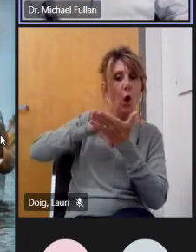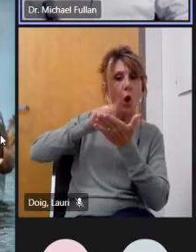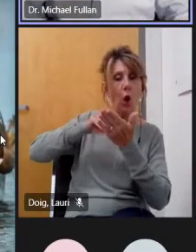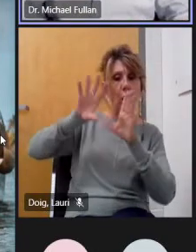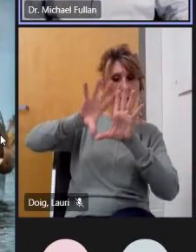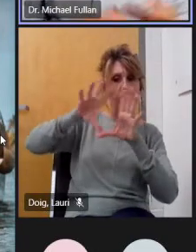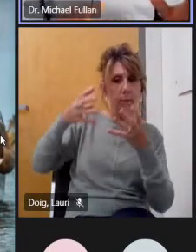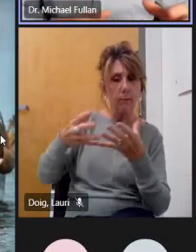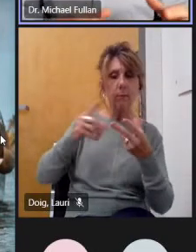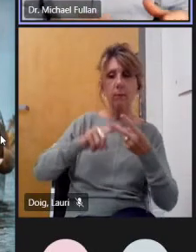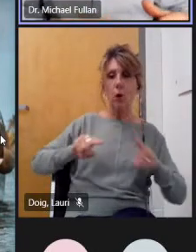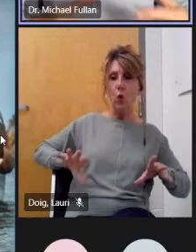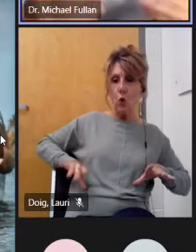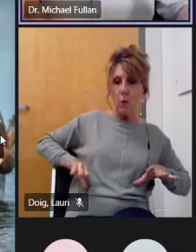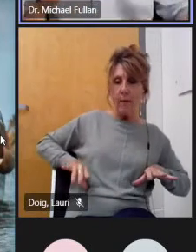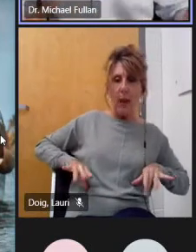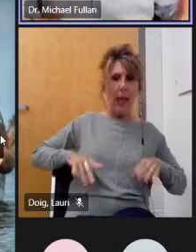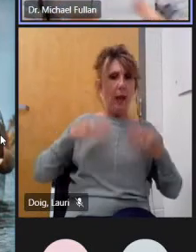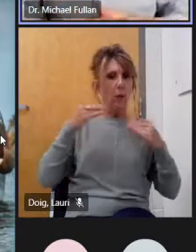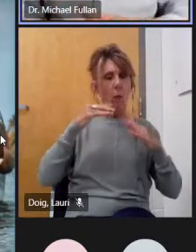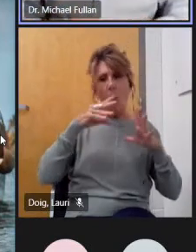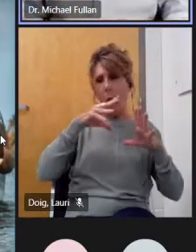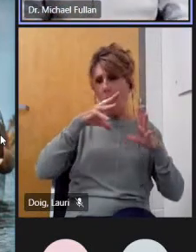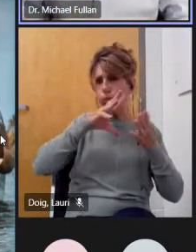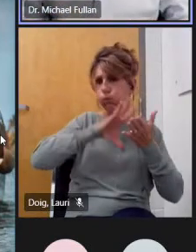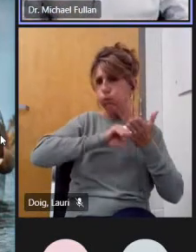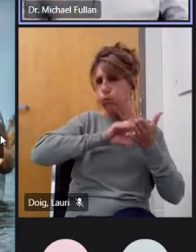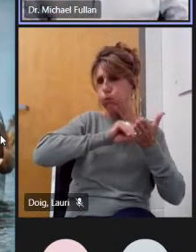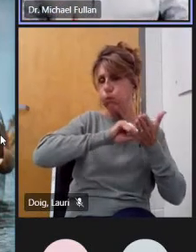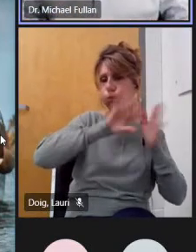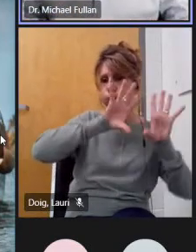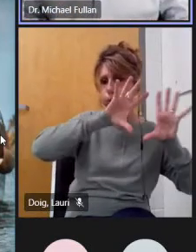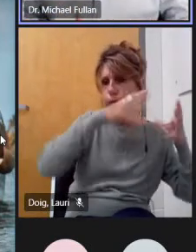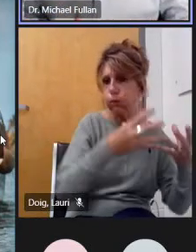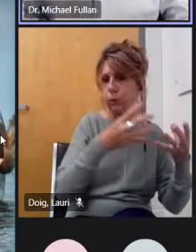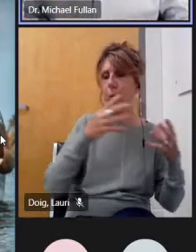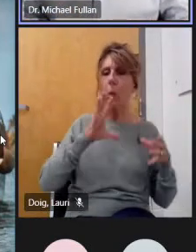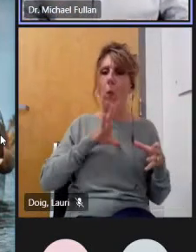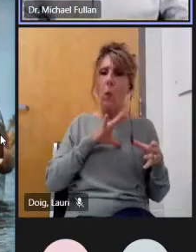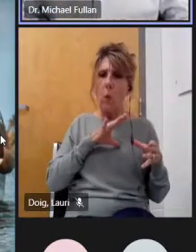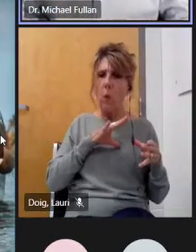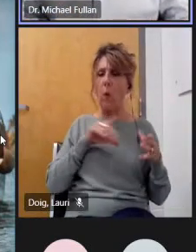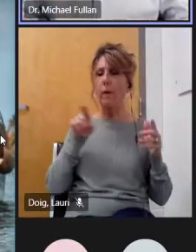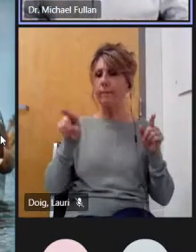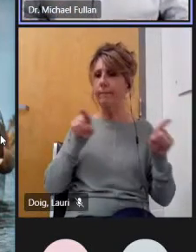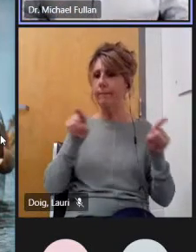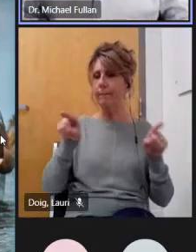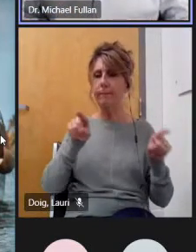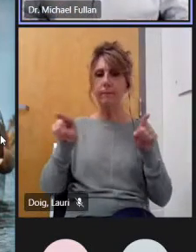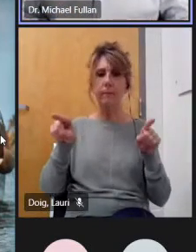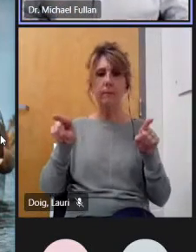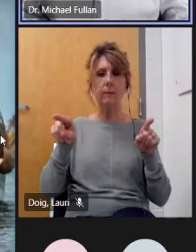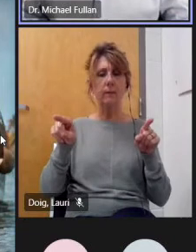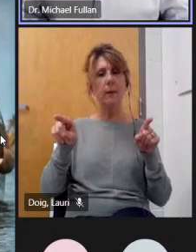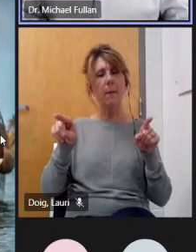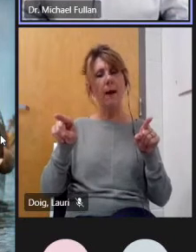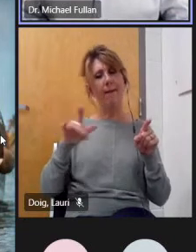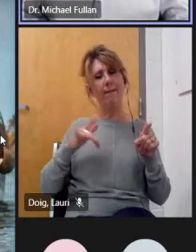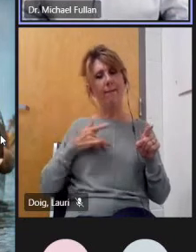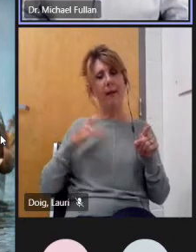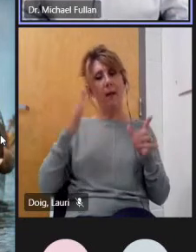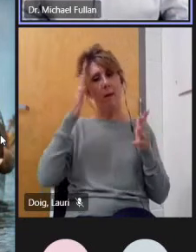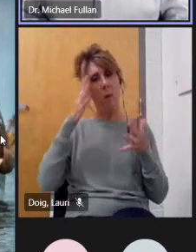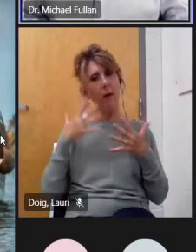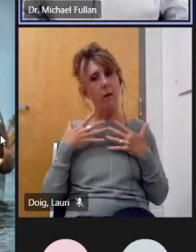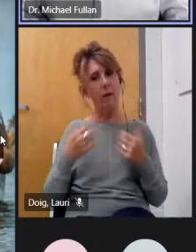from there uh several other districts around but it really is the uh when we think of the well-being agenda and this